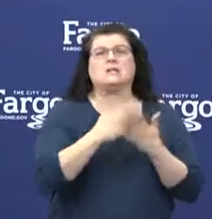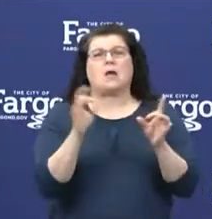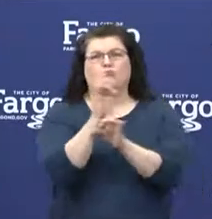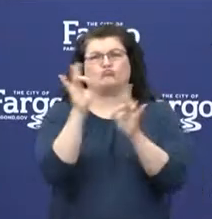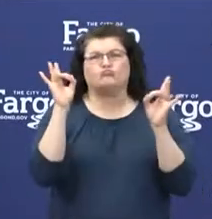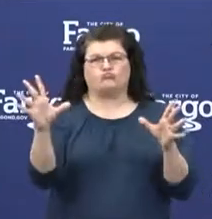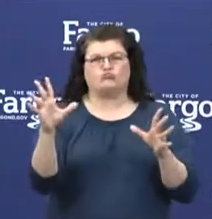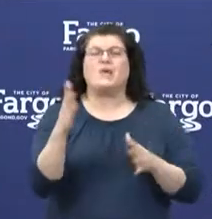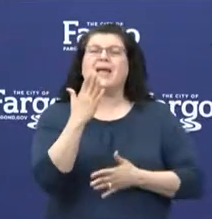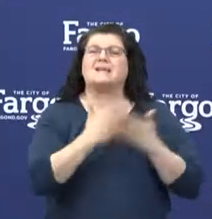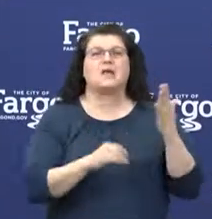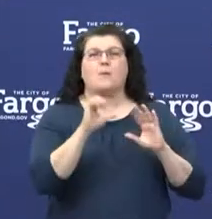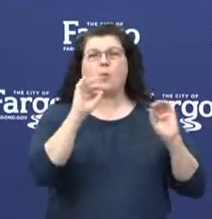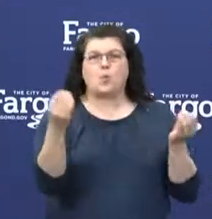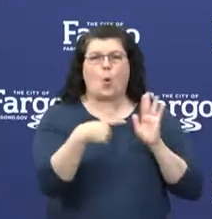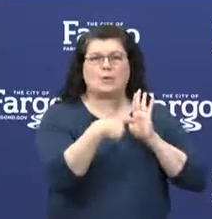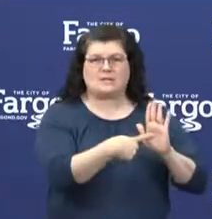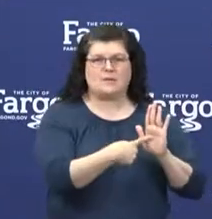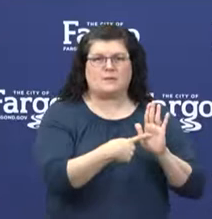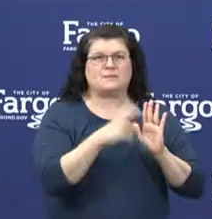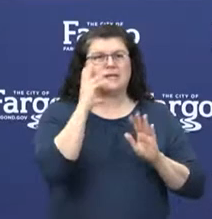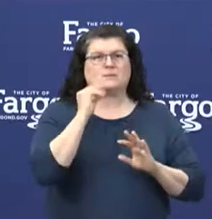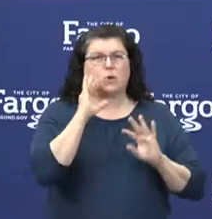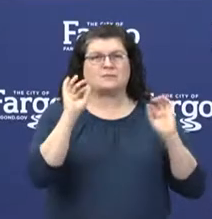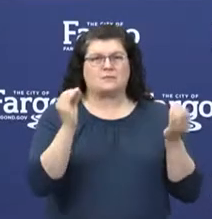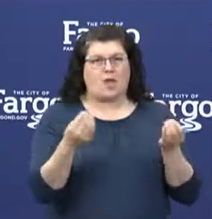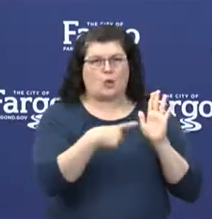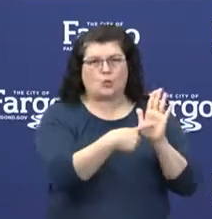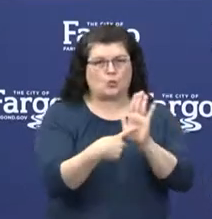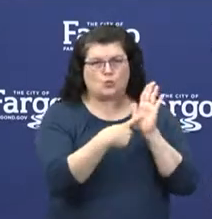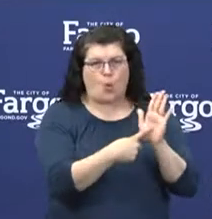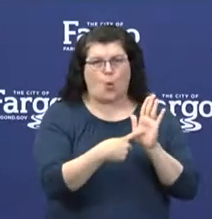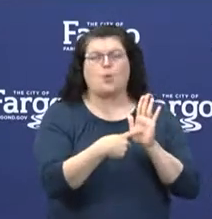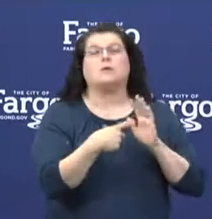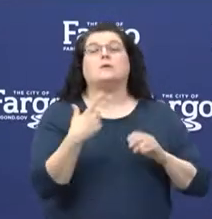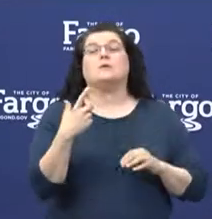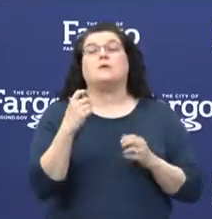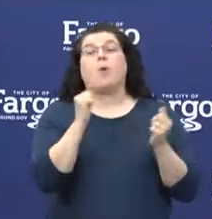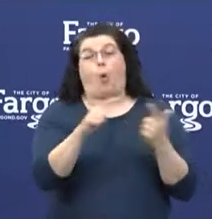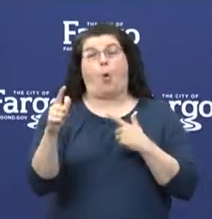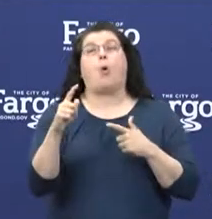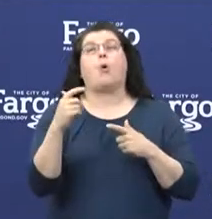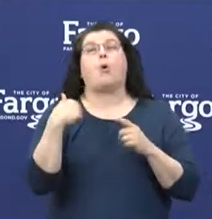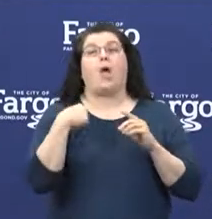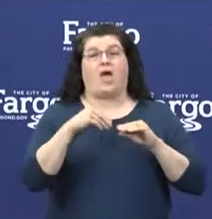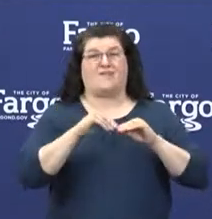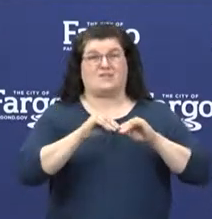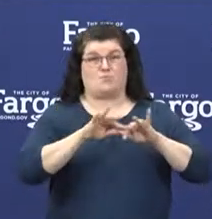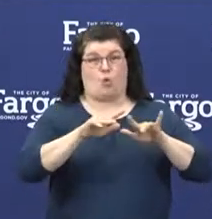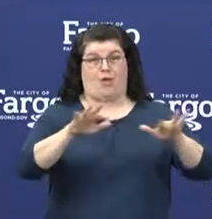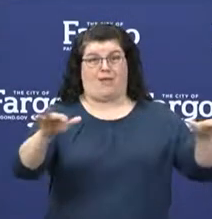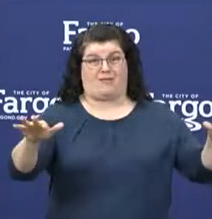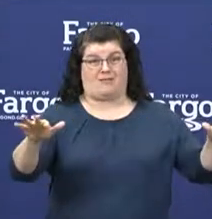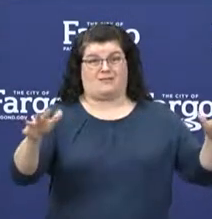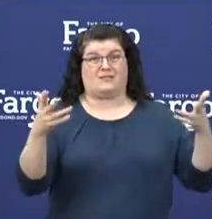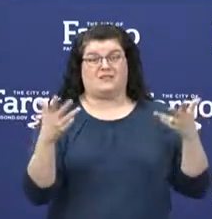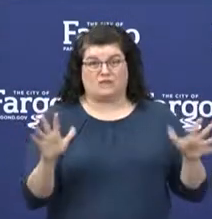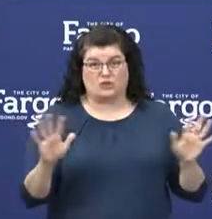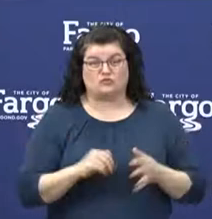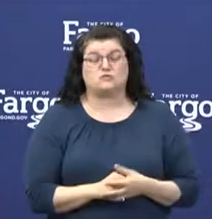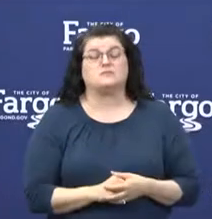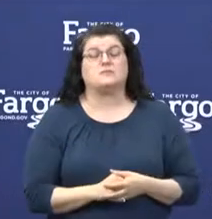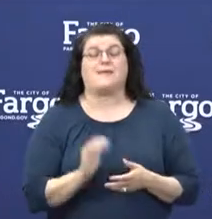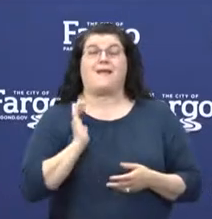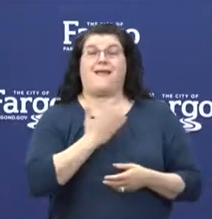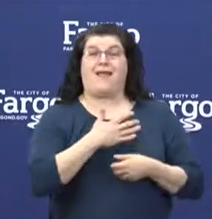asymptomatic, which basically means they experience no symptoms at all. All of these have been shown to spread the virus. In our